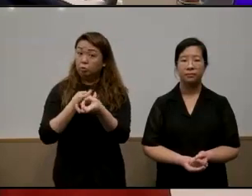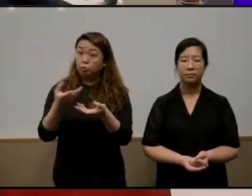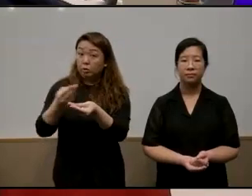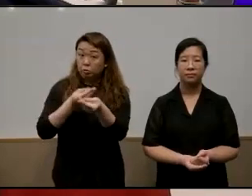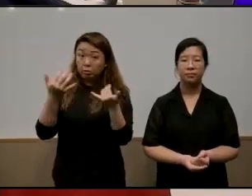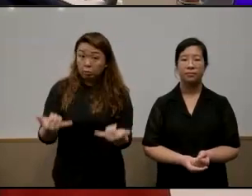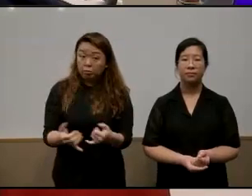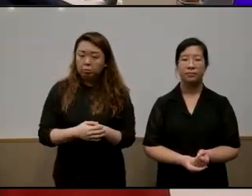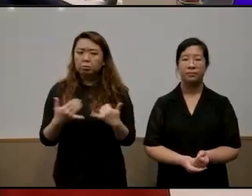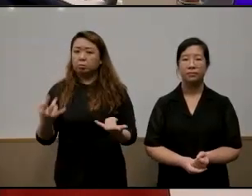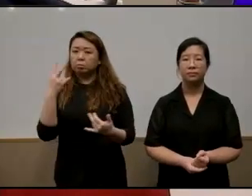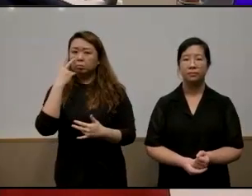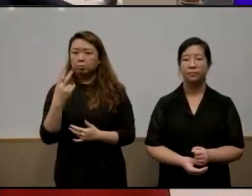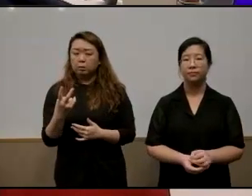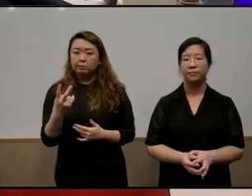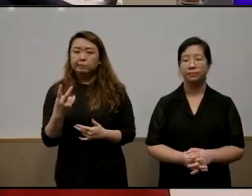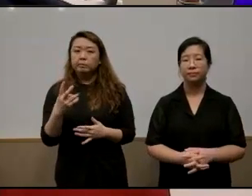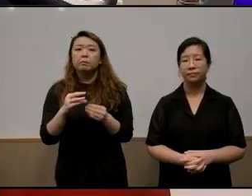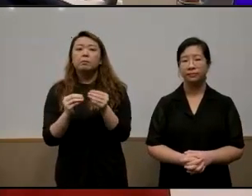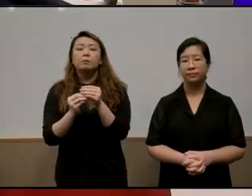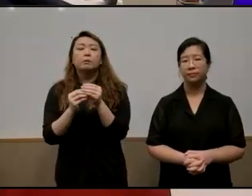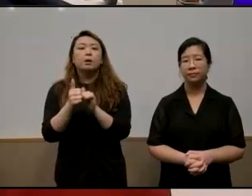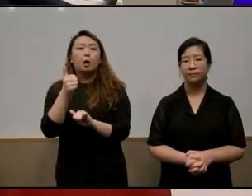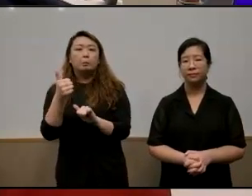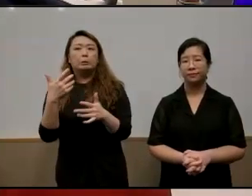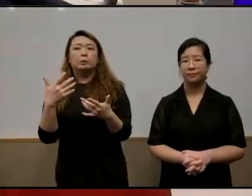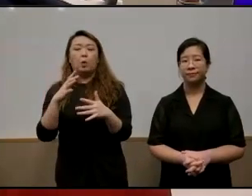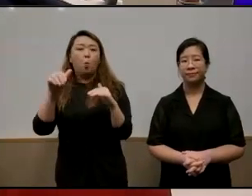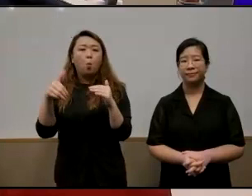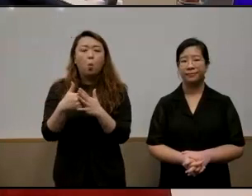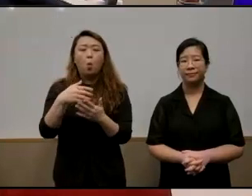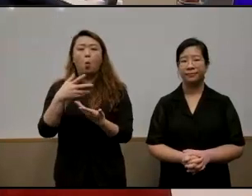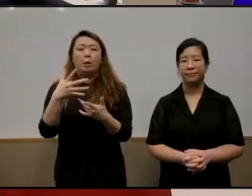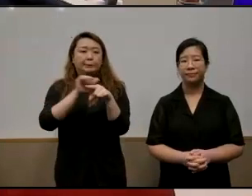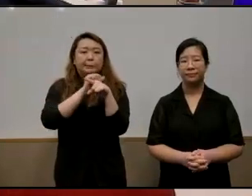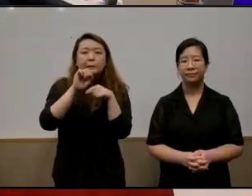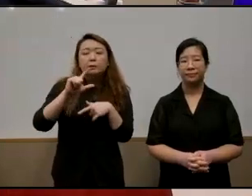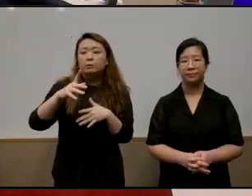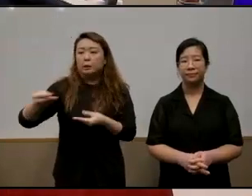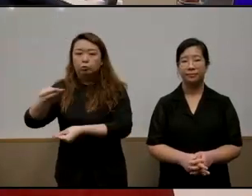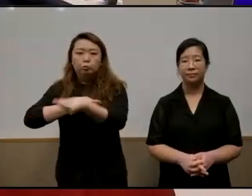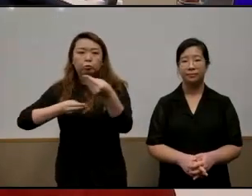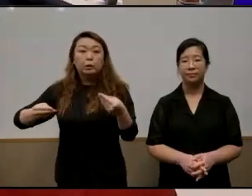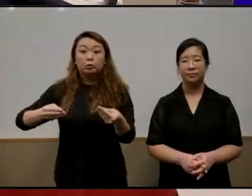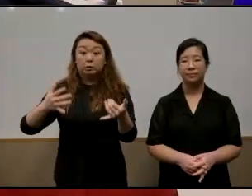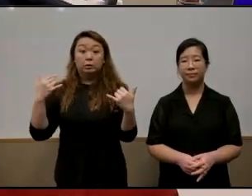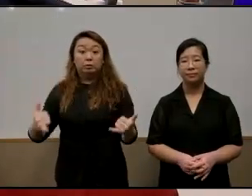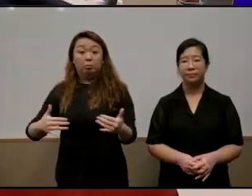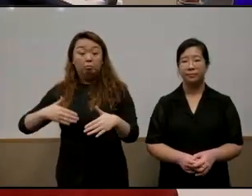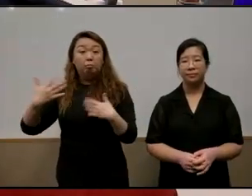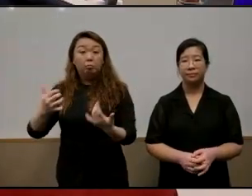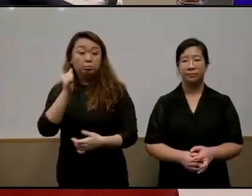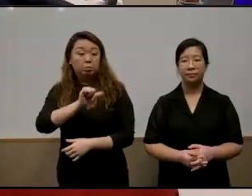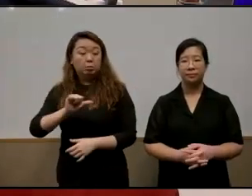seeing that almost a sort of pinnacle of pragmatism and transactionalism being played out in the way the attitudes